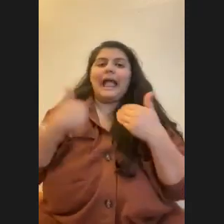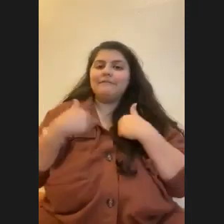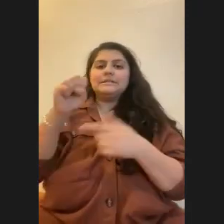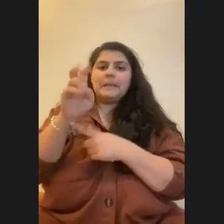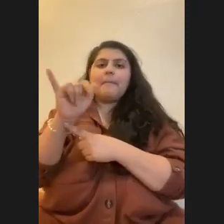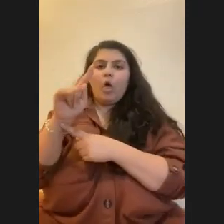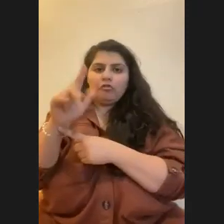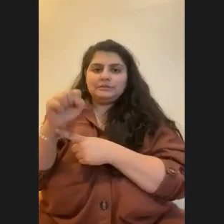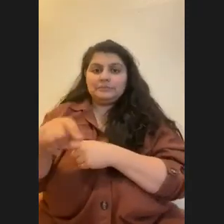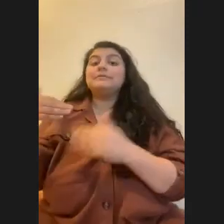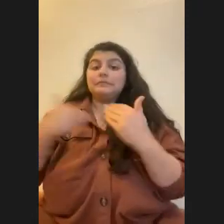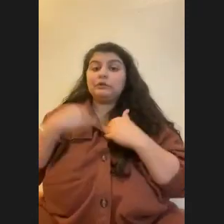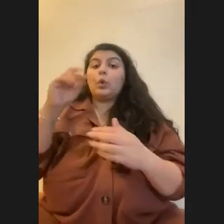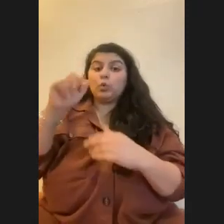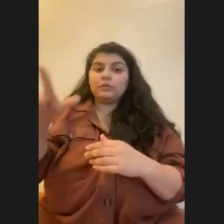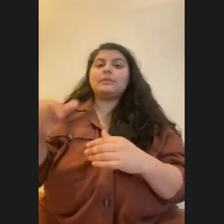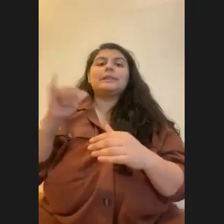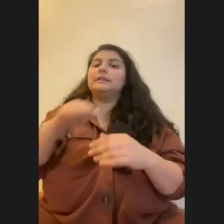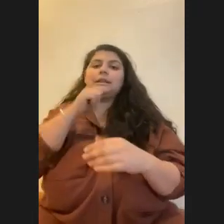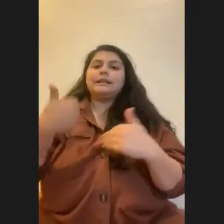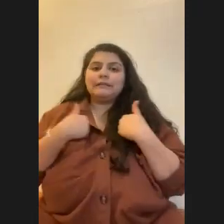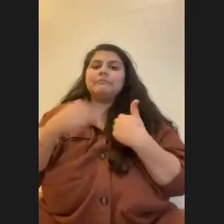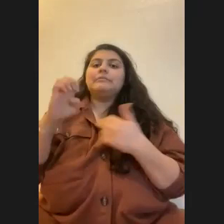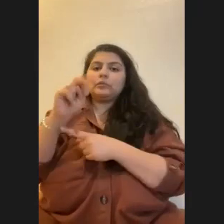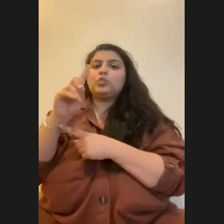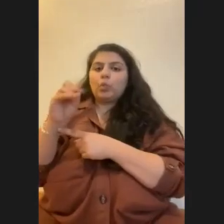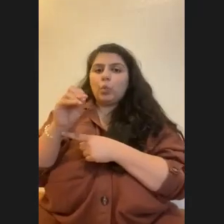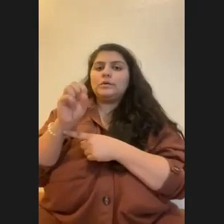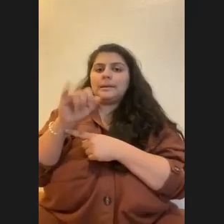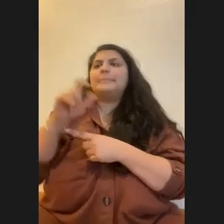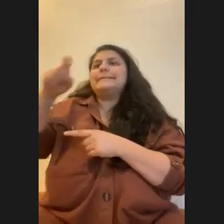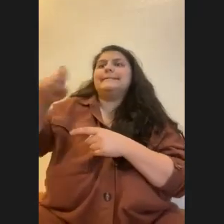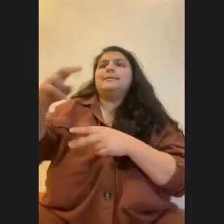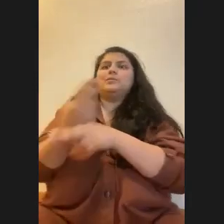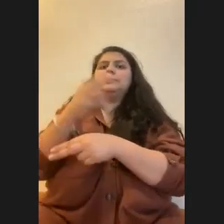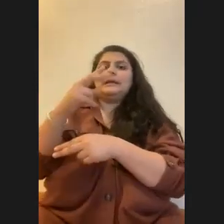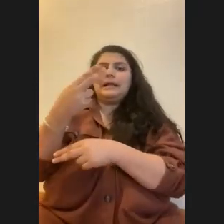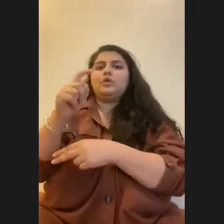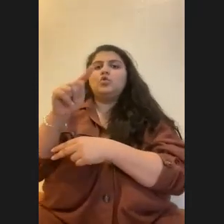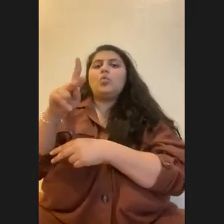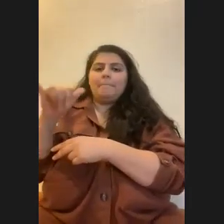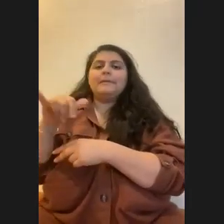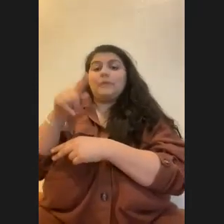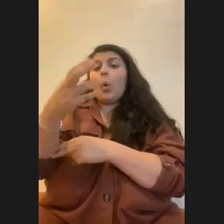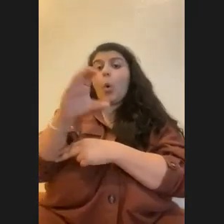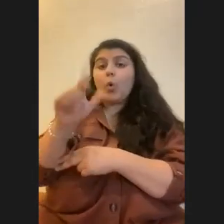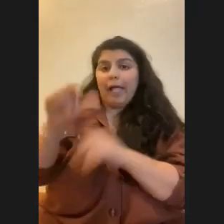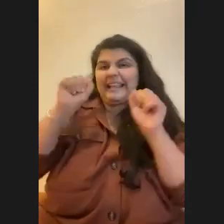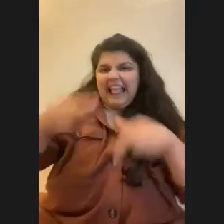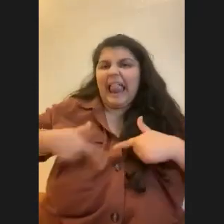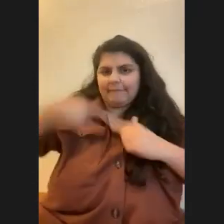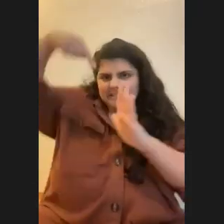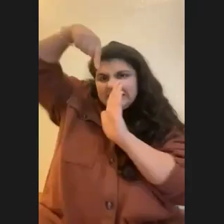coral that don't have that endosymbiotic algae and they rely on heterotropy to live or particular organic carbon. So yeah, coral can live very deep,